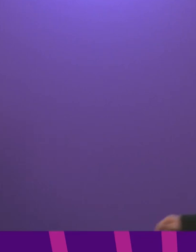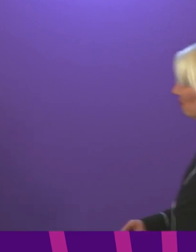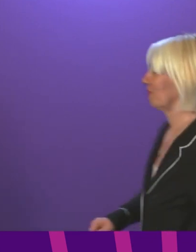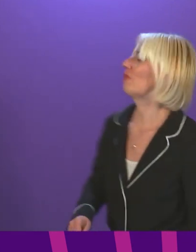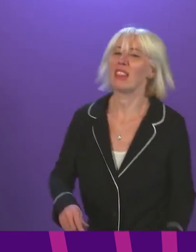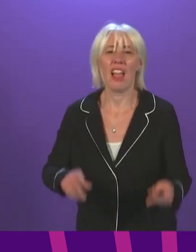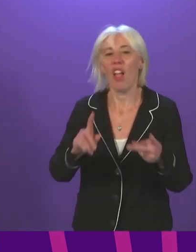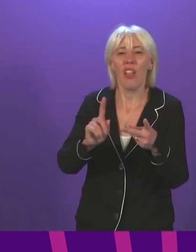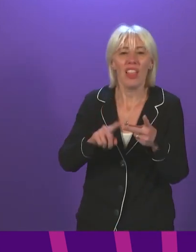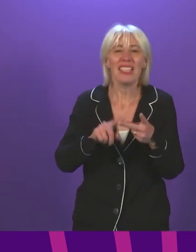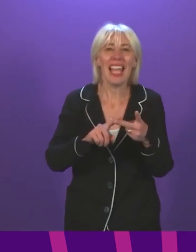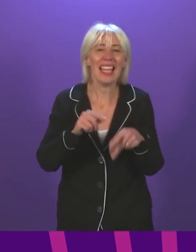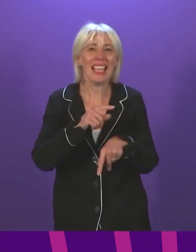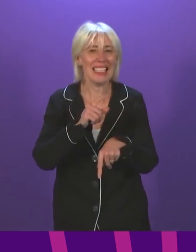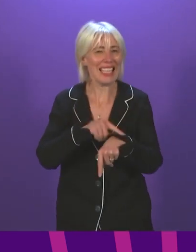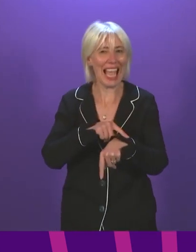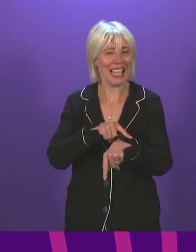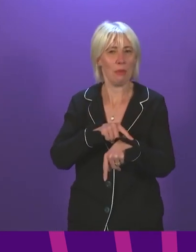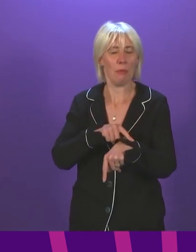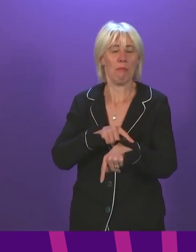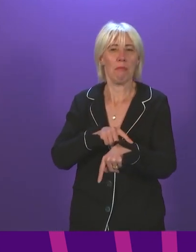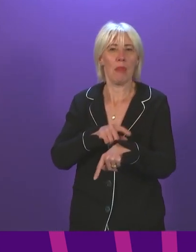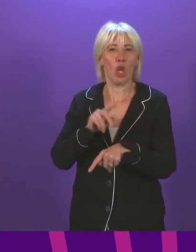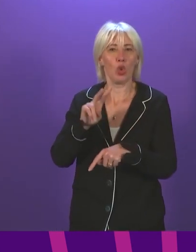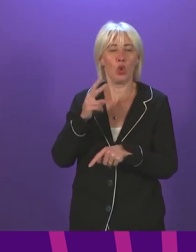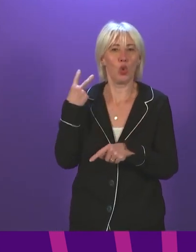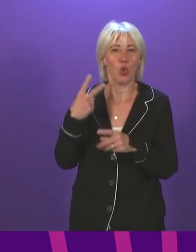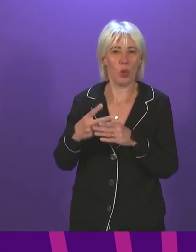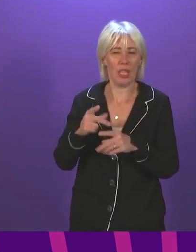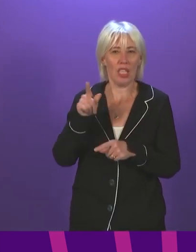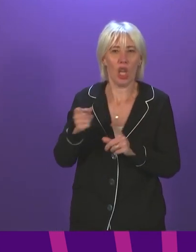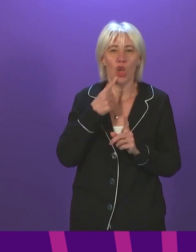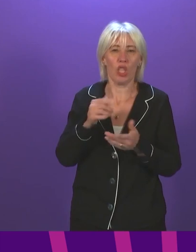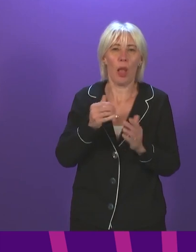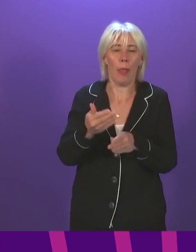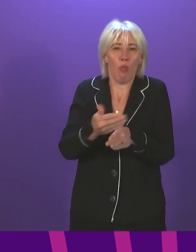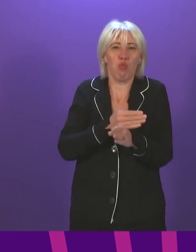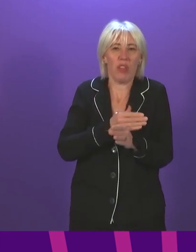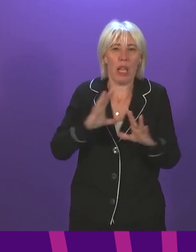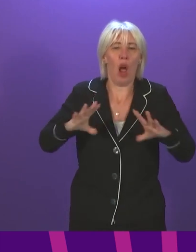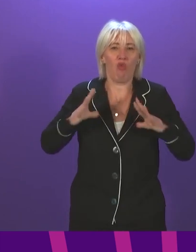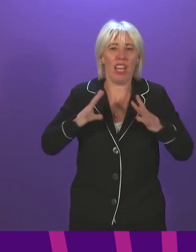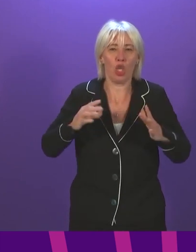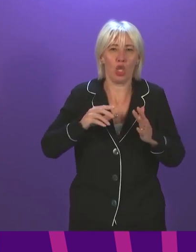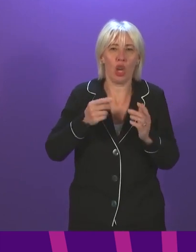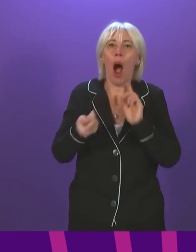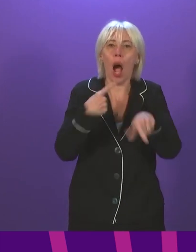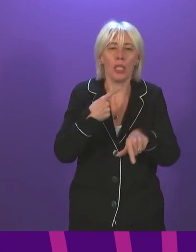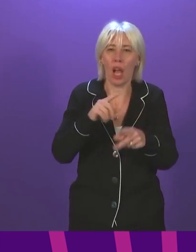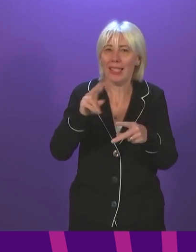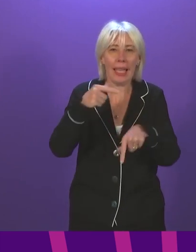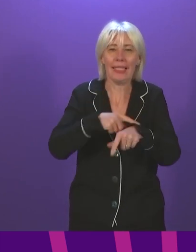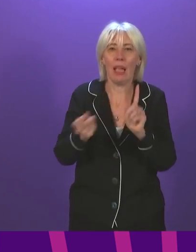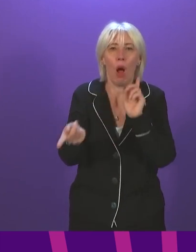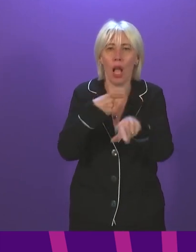First Minister has read the wrong pre-scripted answer to her backbencher's pre-scripted question. Stuart